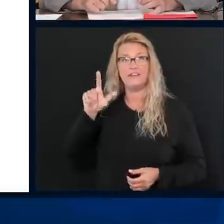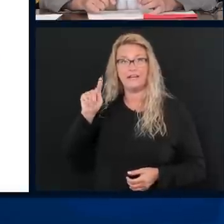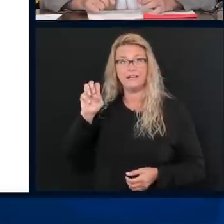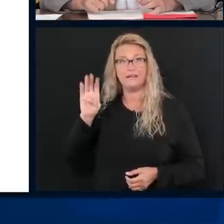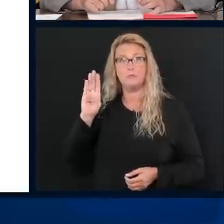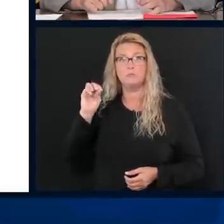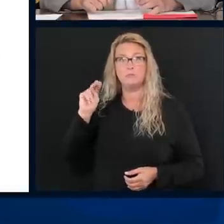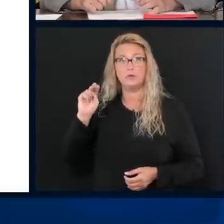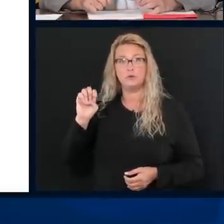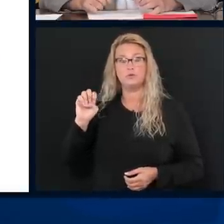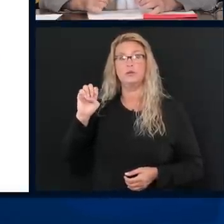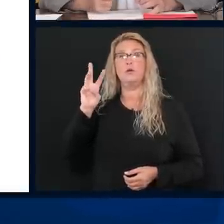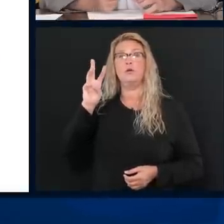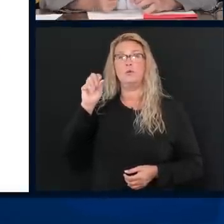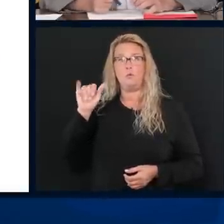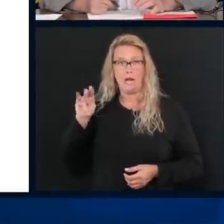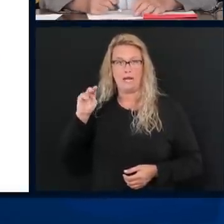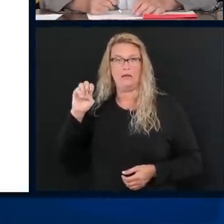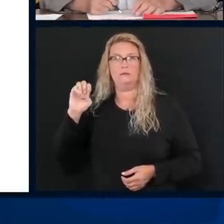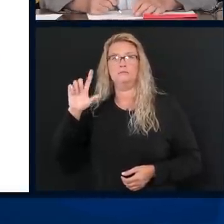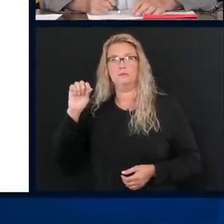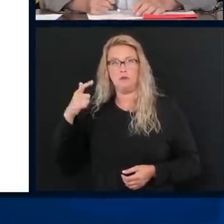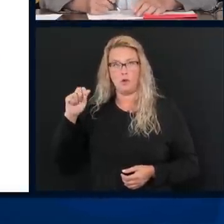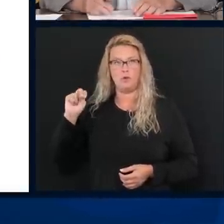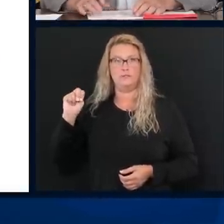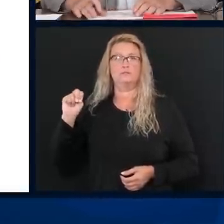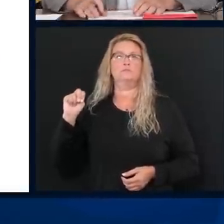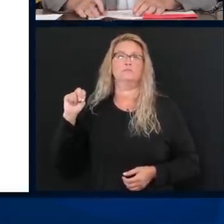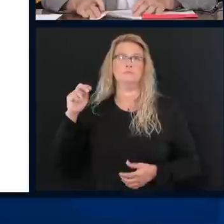Logan, Mingo, and Wayne counties. And,